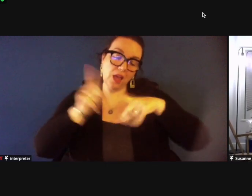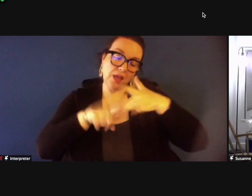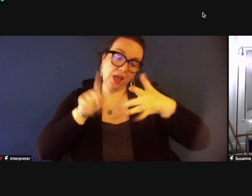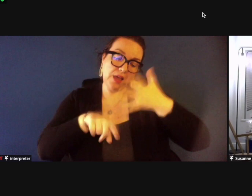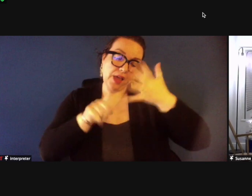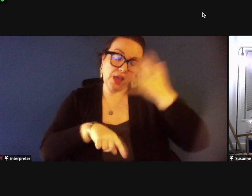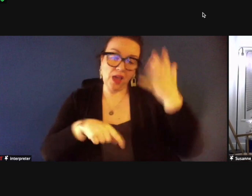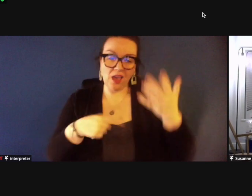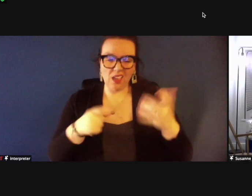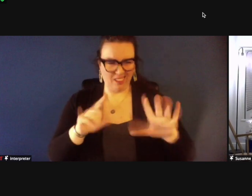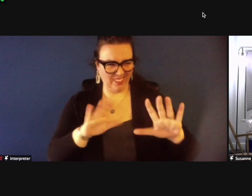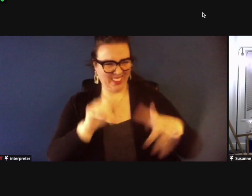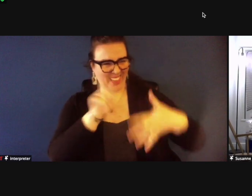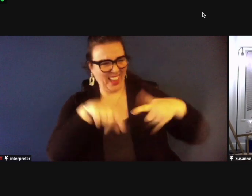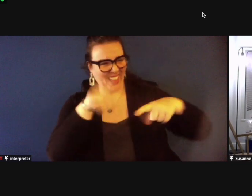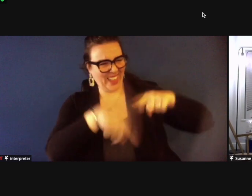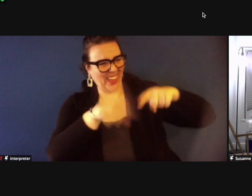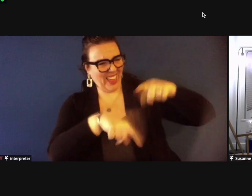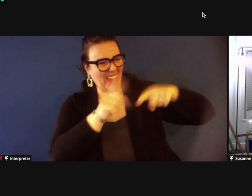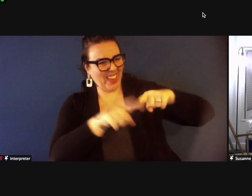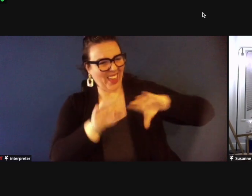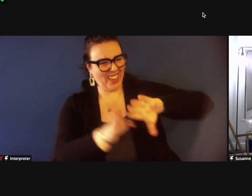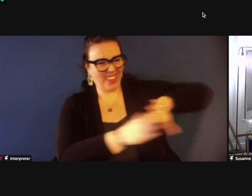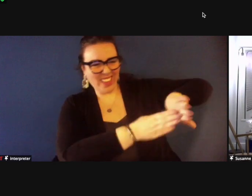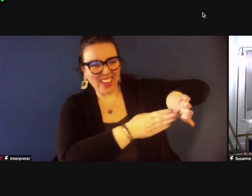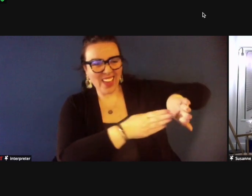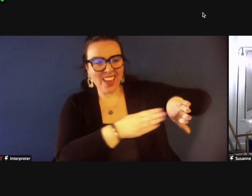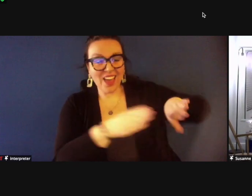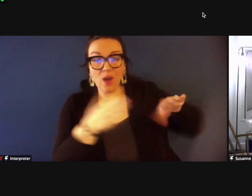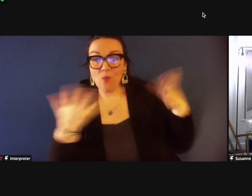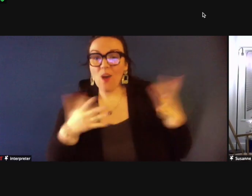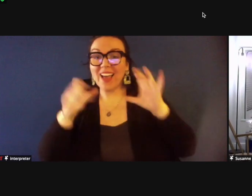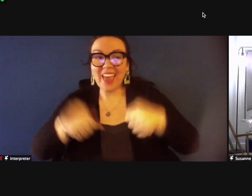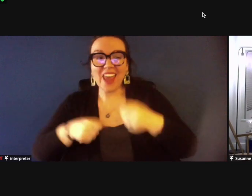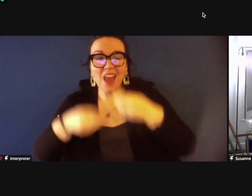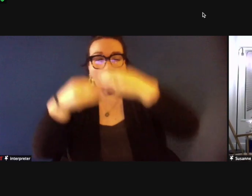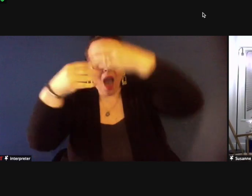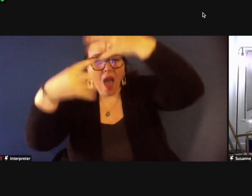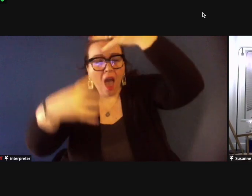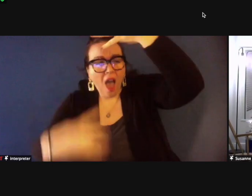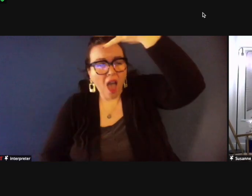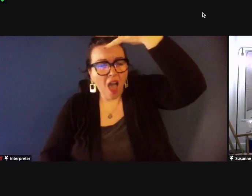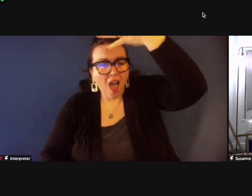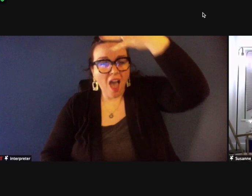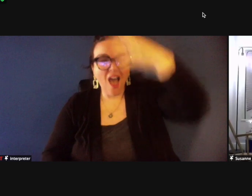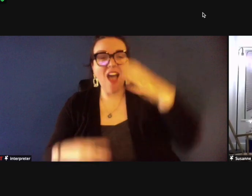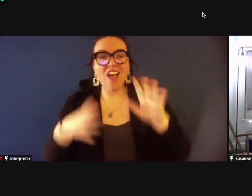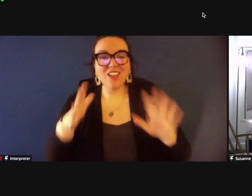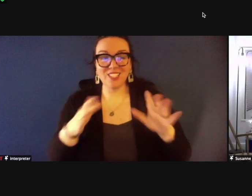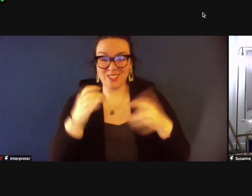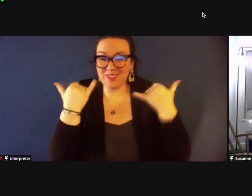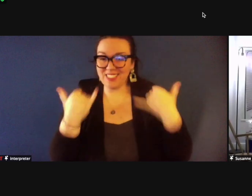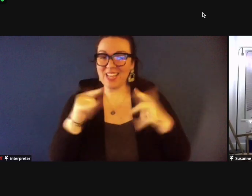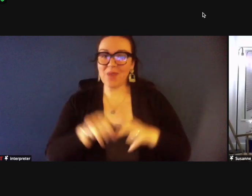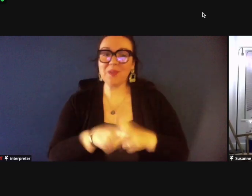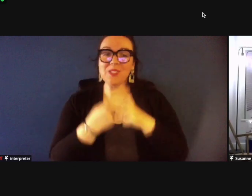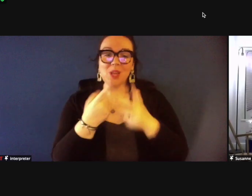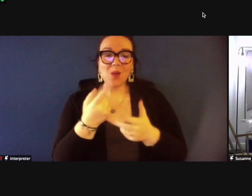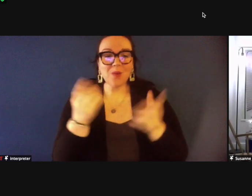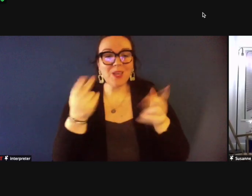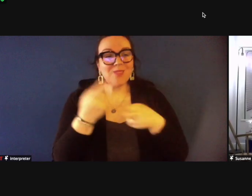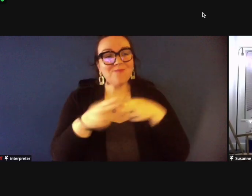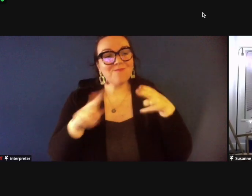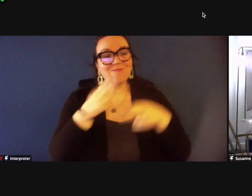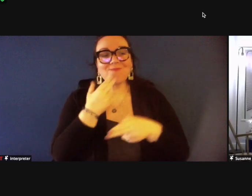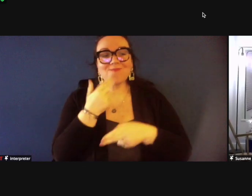of things we can do so we're gonna do some of that today we're gonna start with a little poem and then um